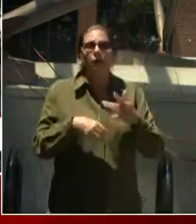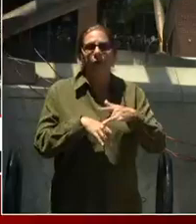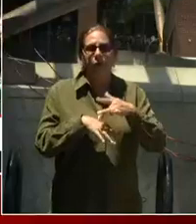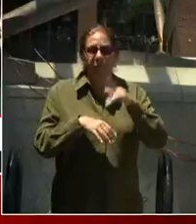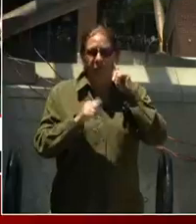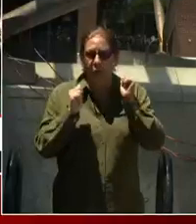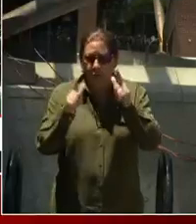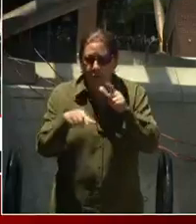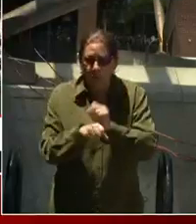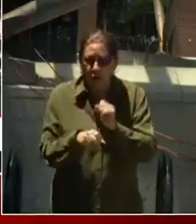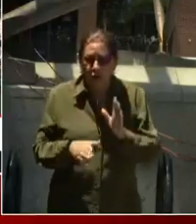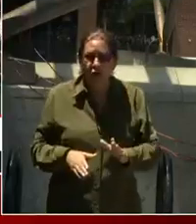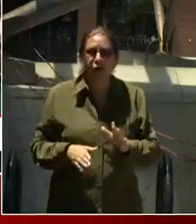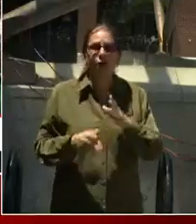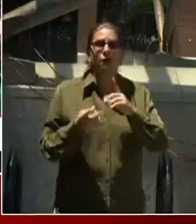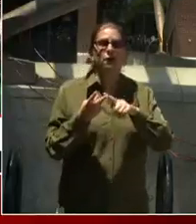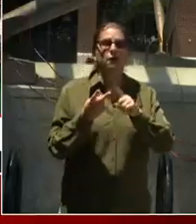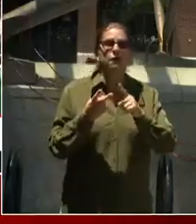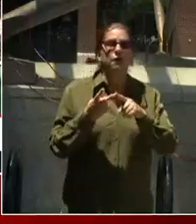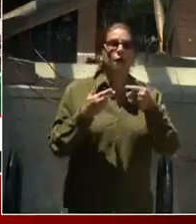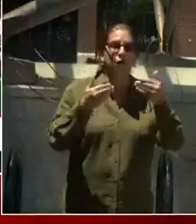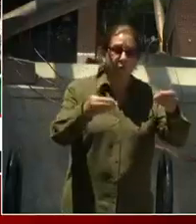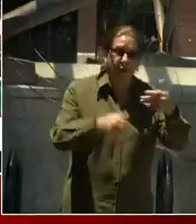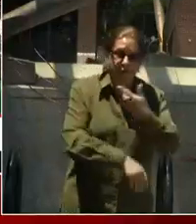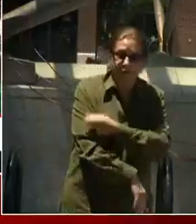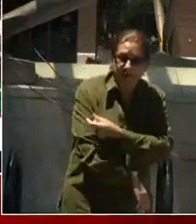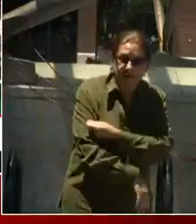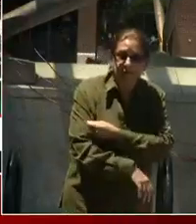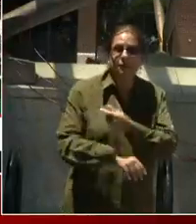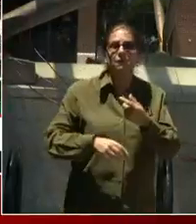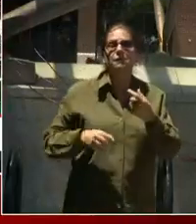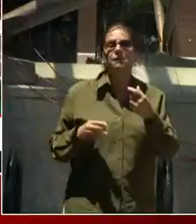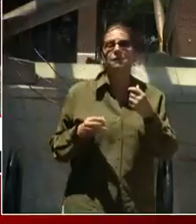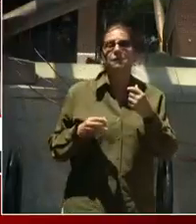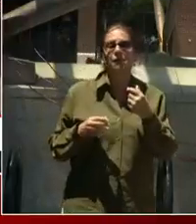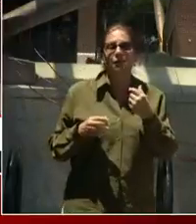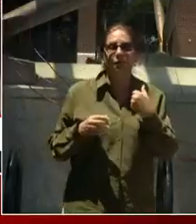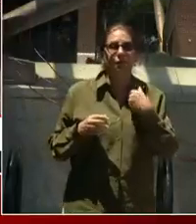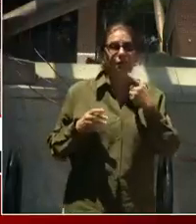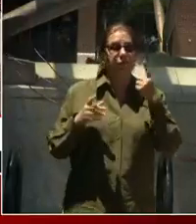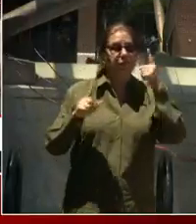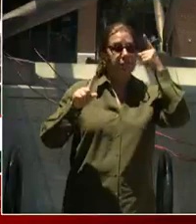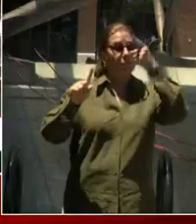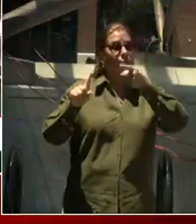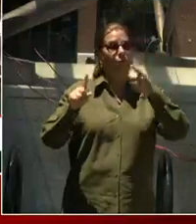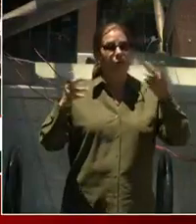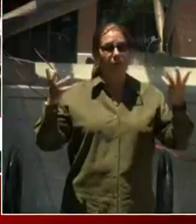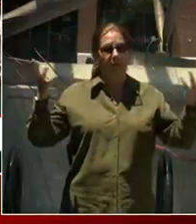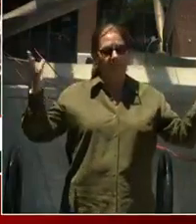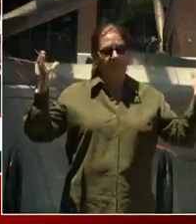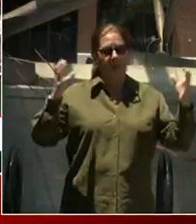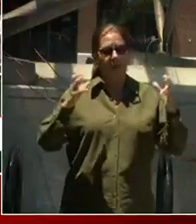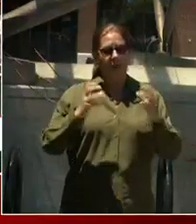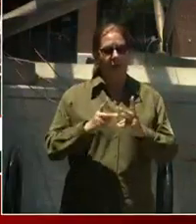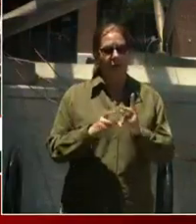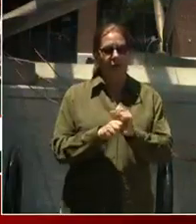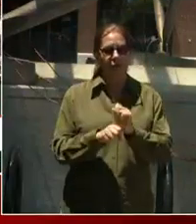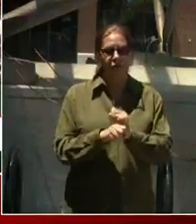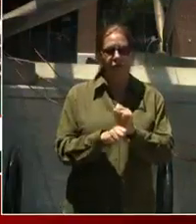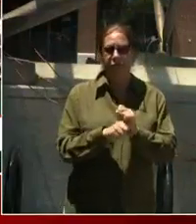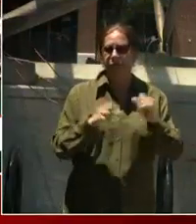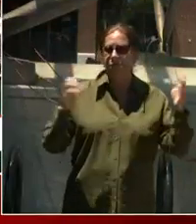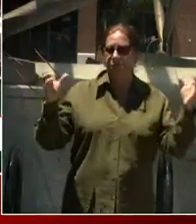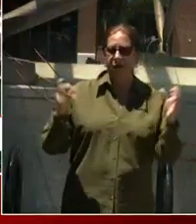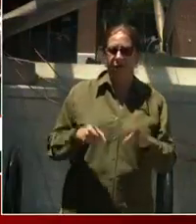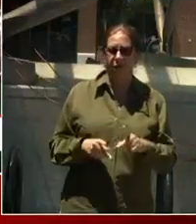Washington Hospital Center, we did over 5,000 lunches, and even protesters and us,